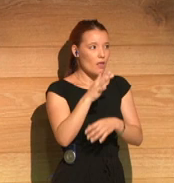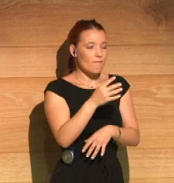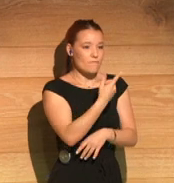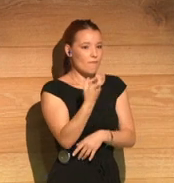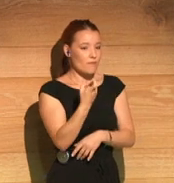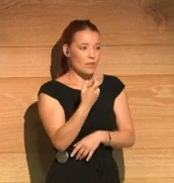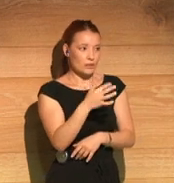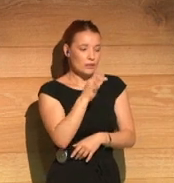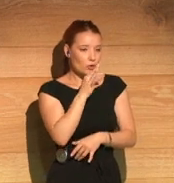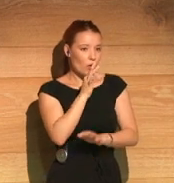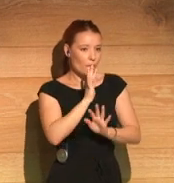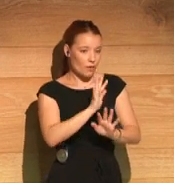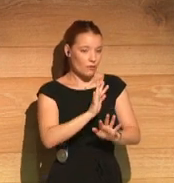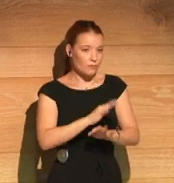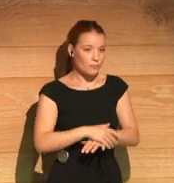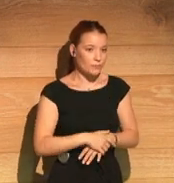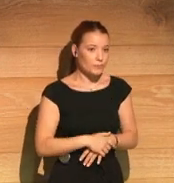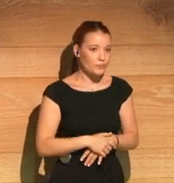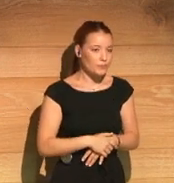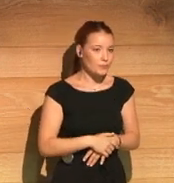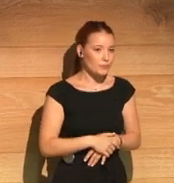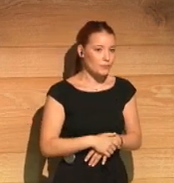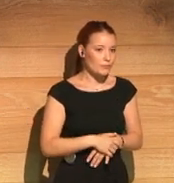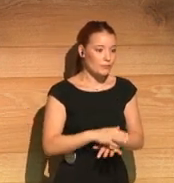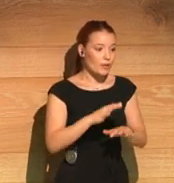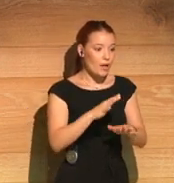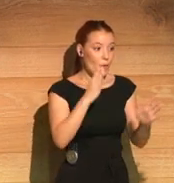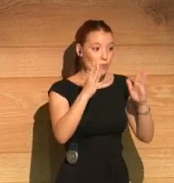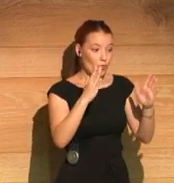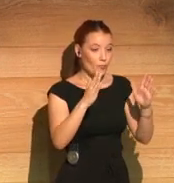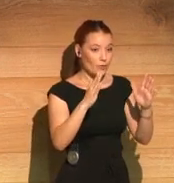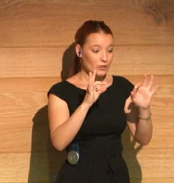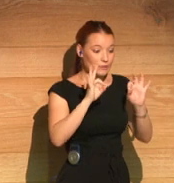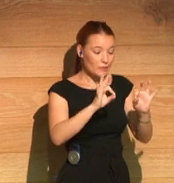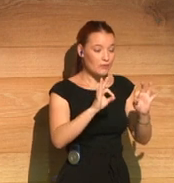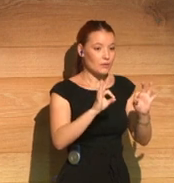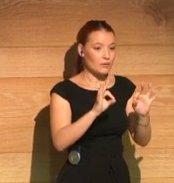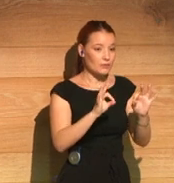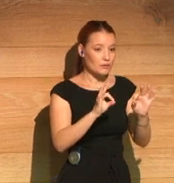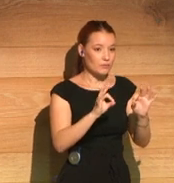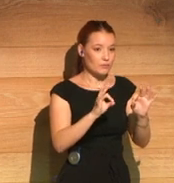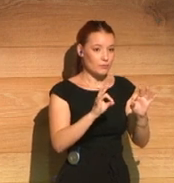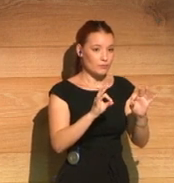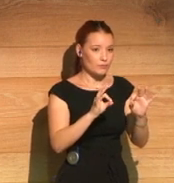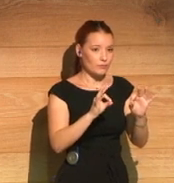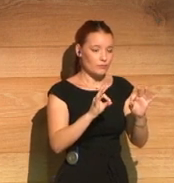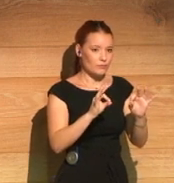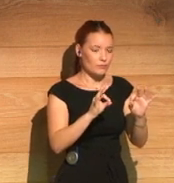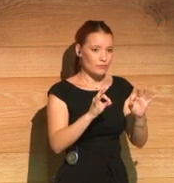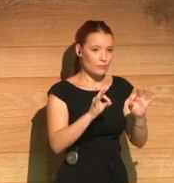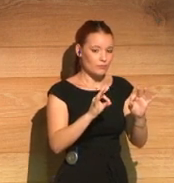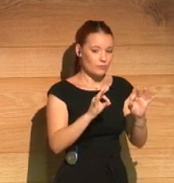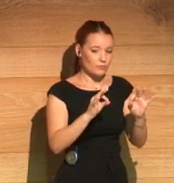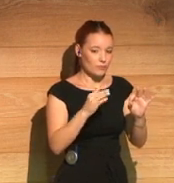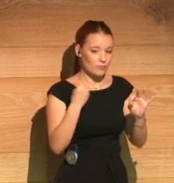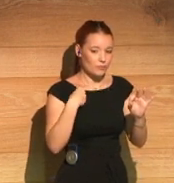time when the equal rights marriage referendum was about to take place in Ireland. It was about a year off from that. And it seemed